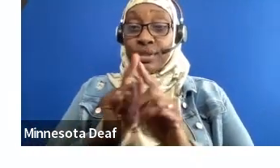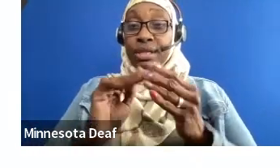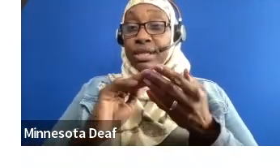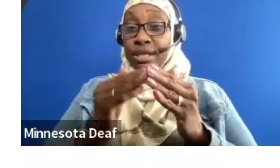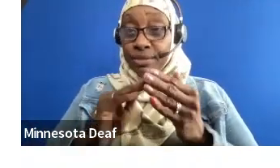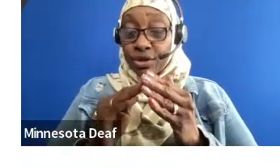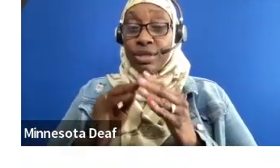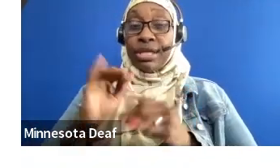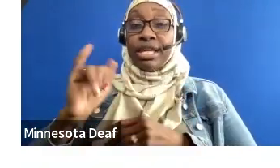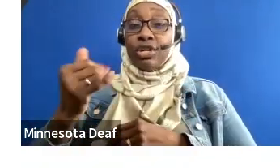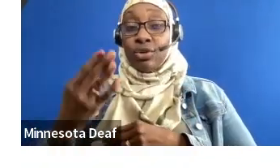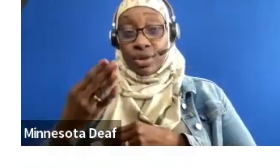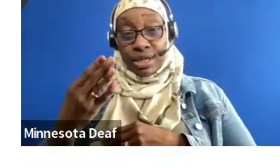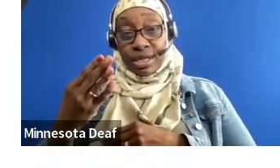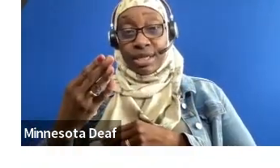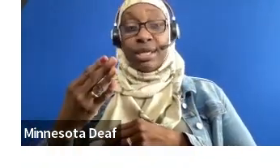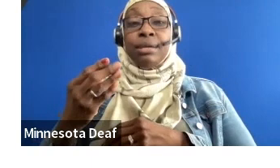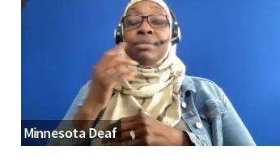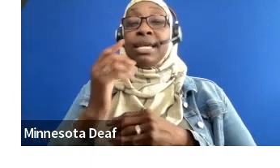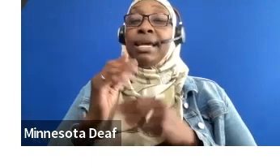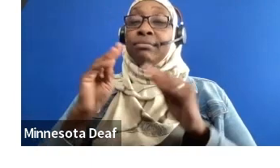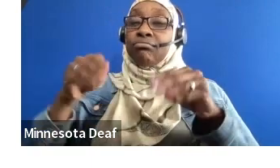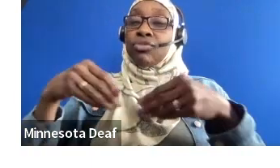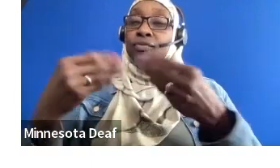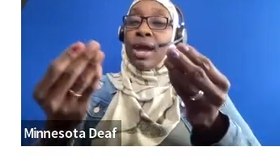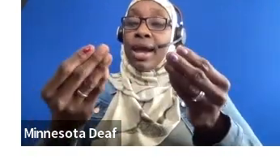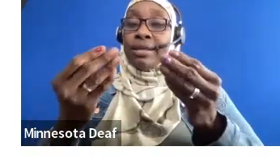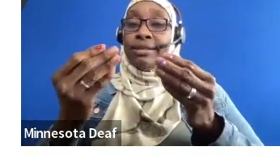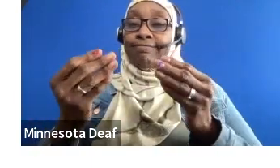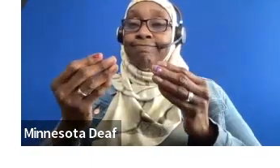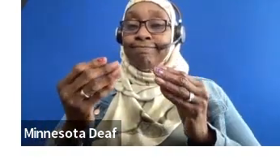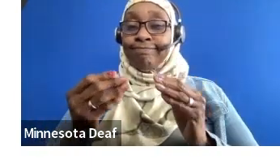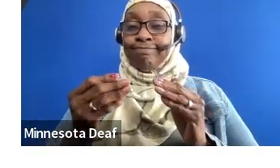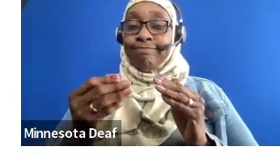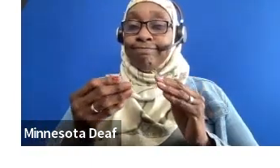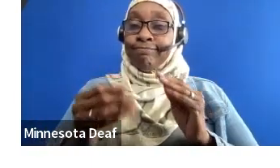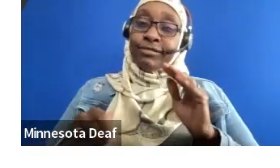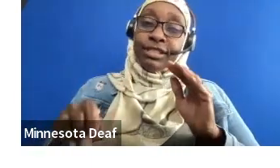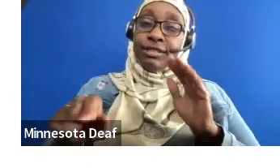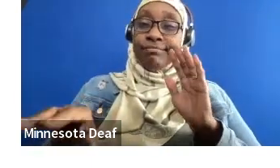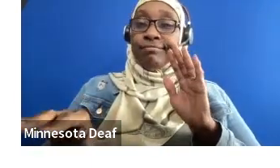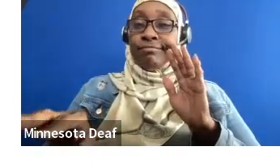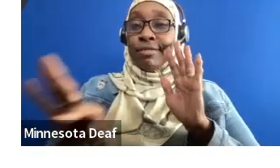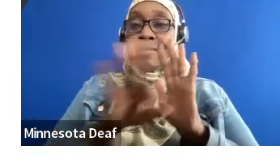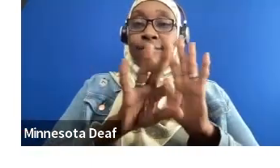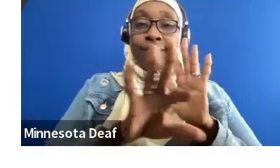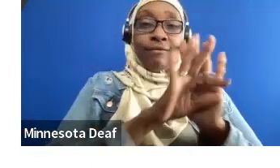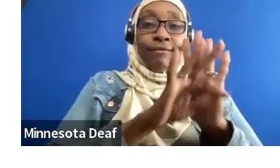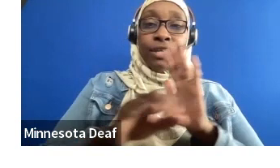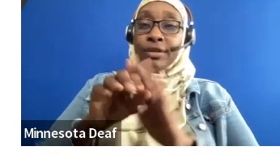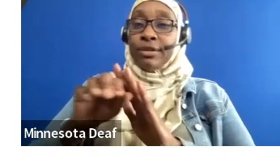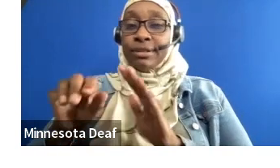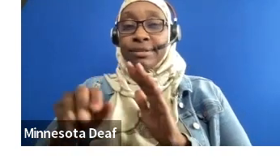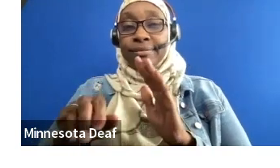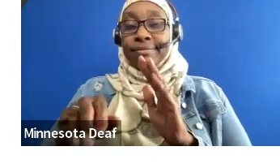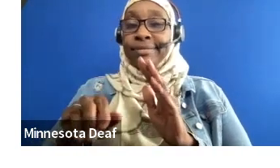PYD bridges the gap over stigma, fear, and isolation. It aims to create a world where people of all disabilities of all ages